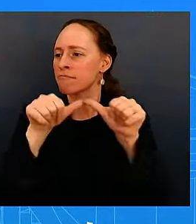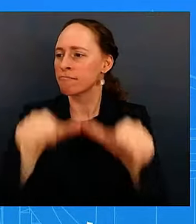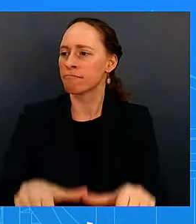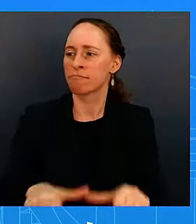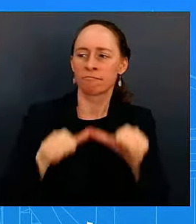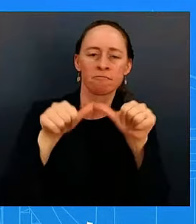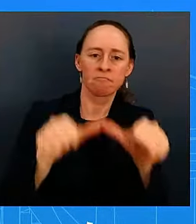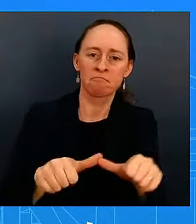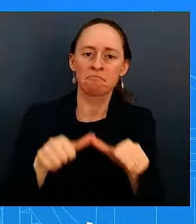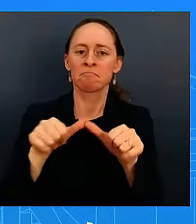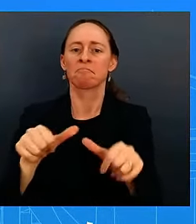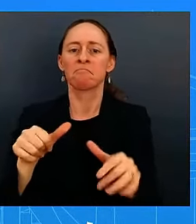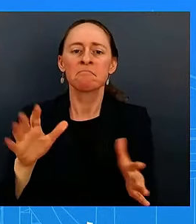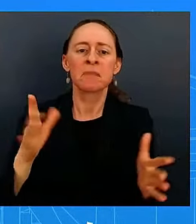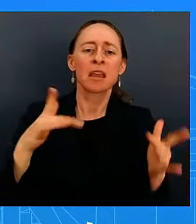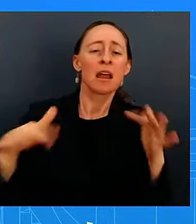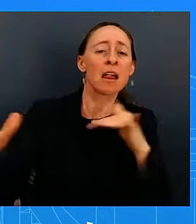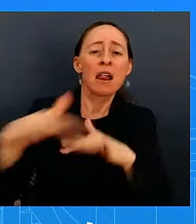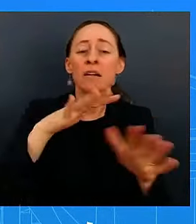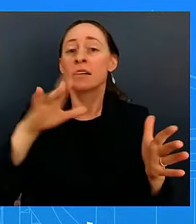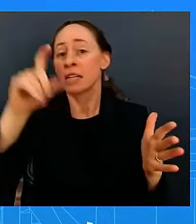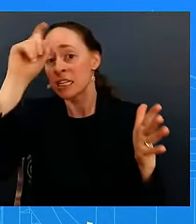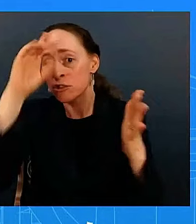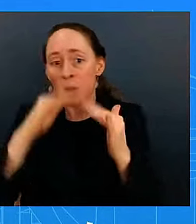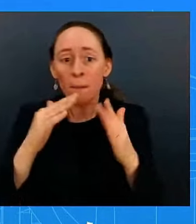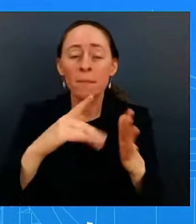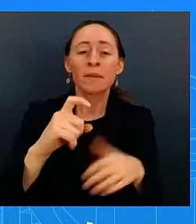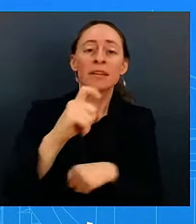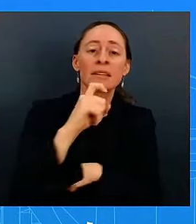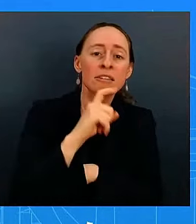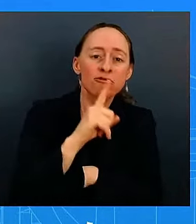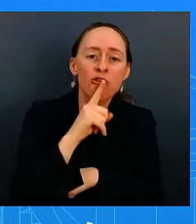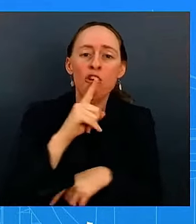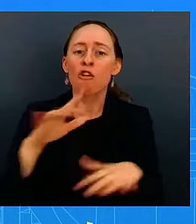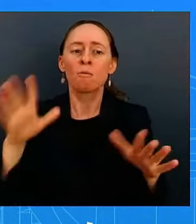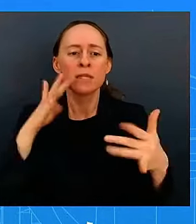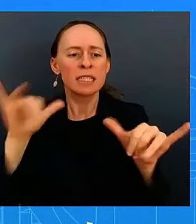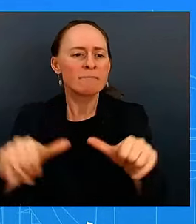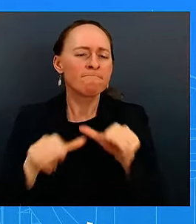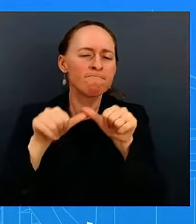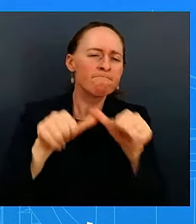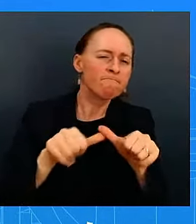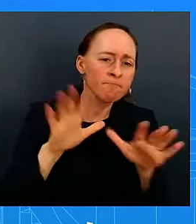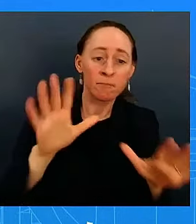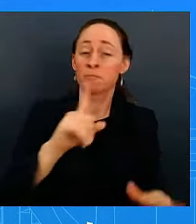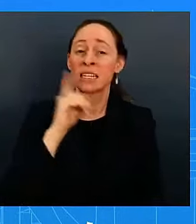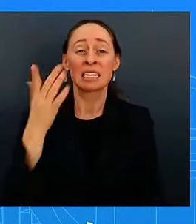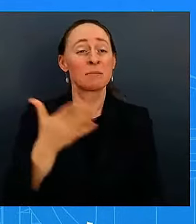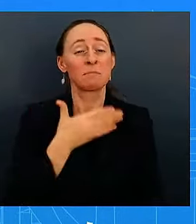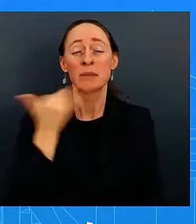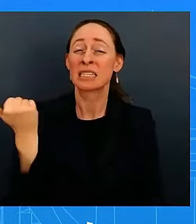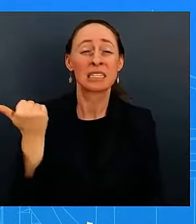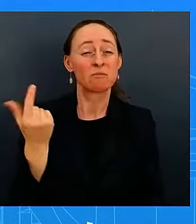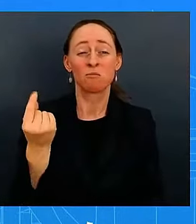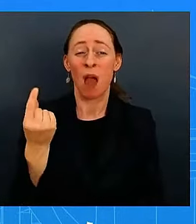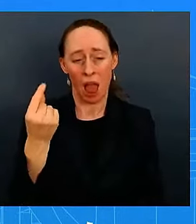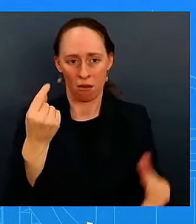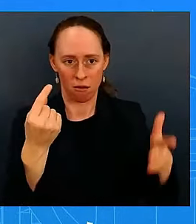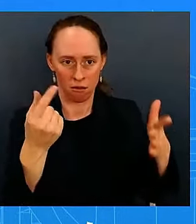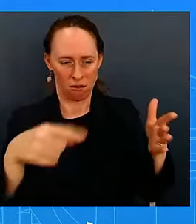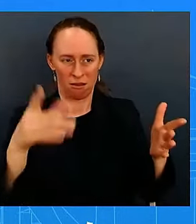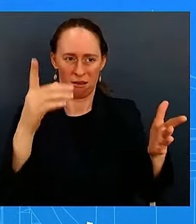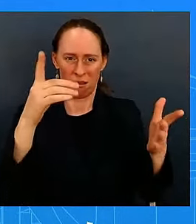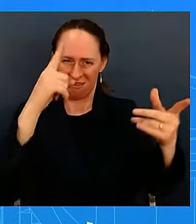but we continue to have these discussions we believe the best way forward is to get to a ceasefire deal that's what we want to see bring home